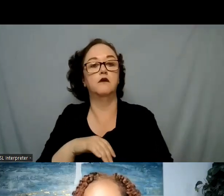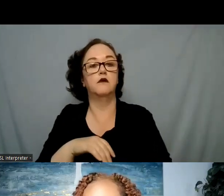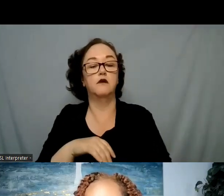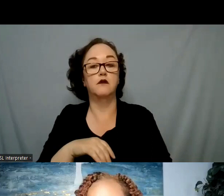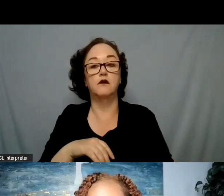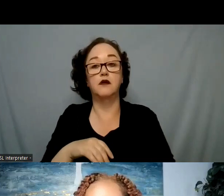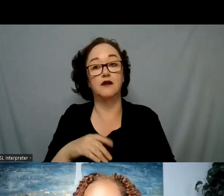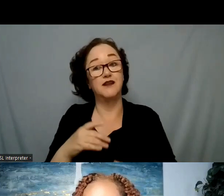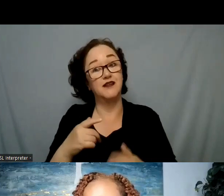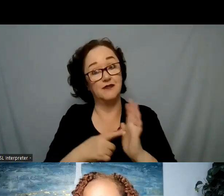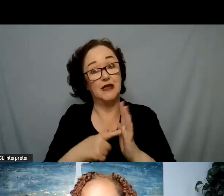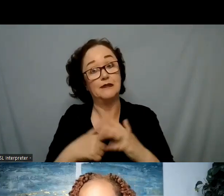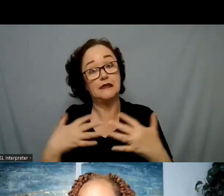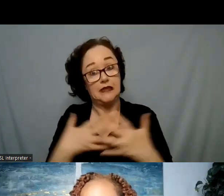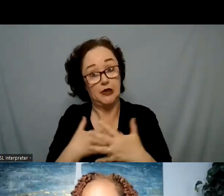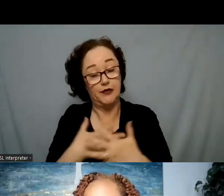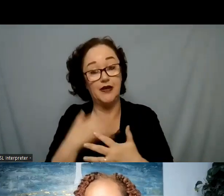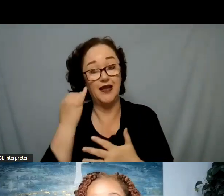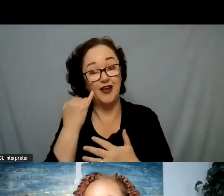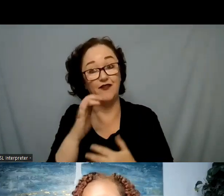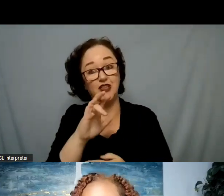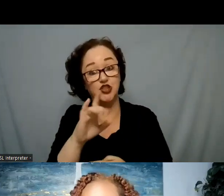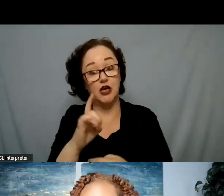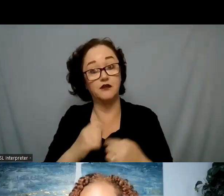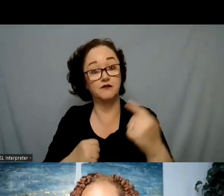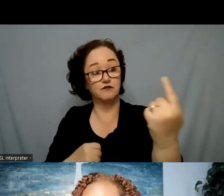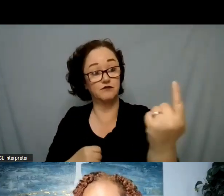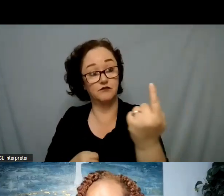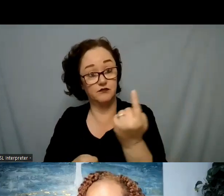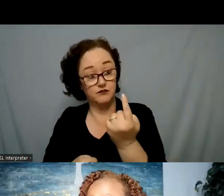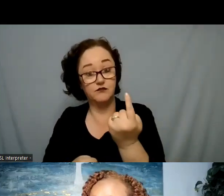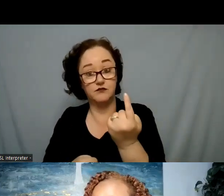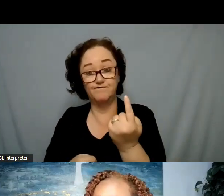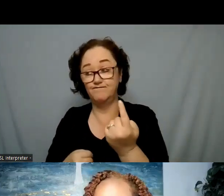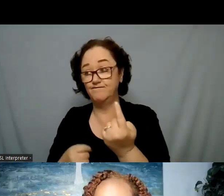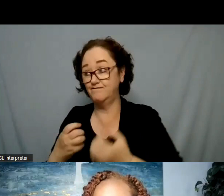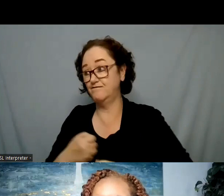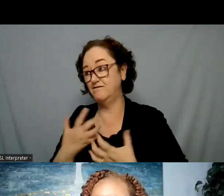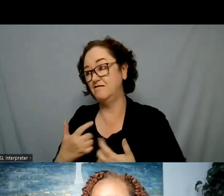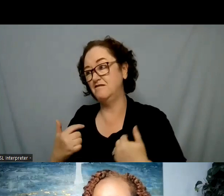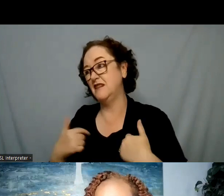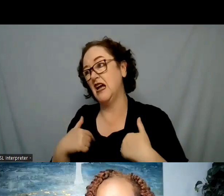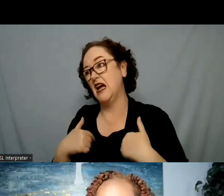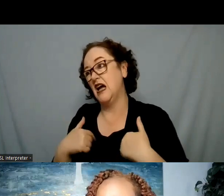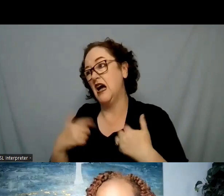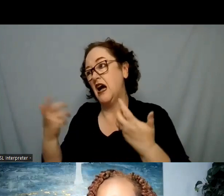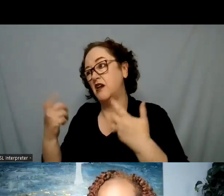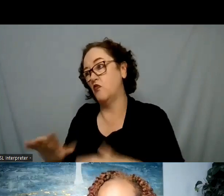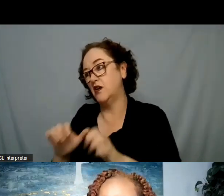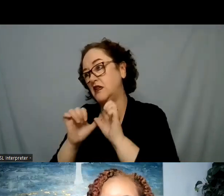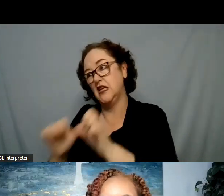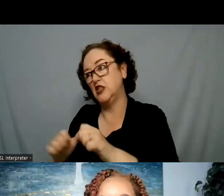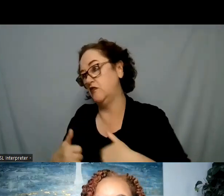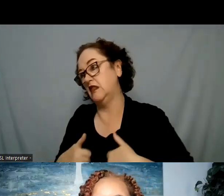to come to you and tell you that they don't know if they want to live that they're having some really intense negative